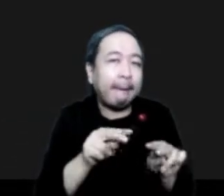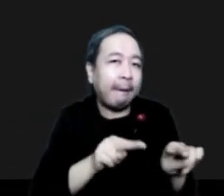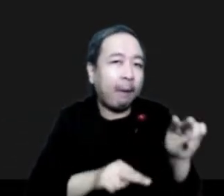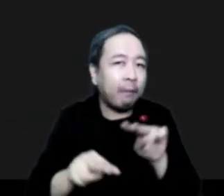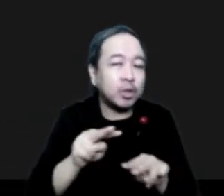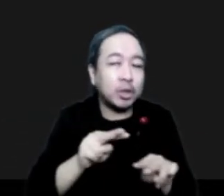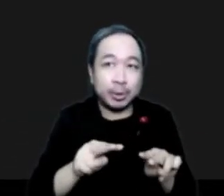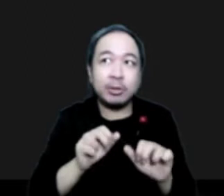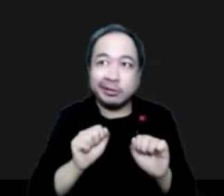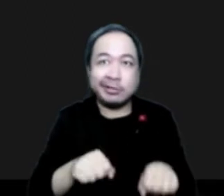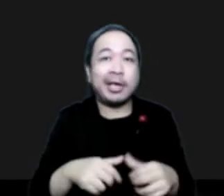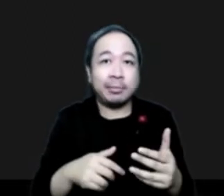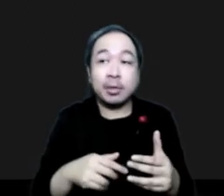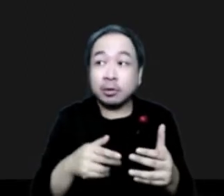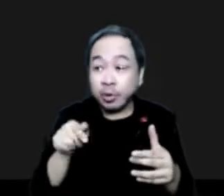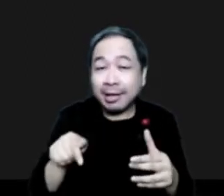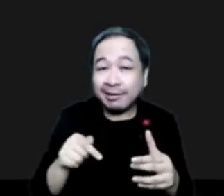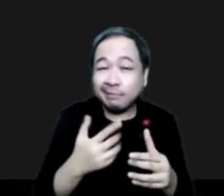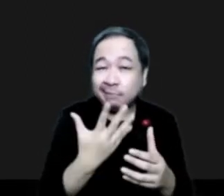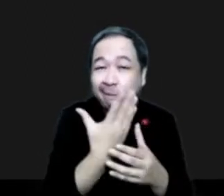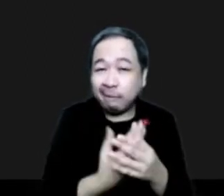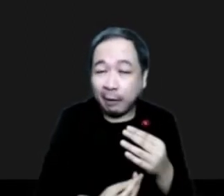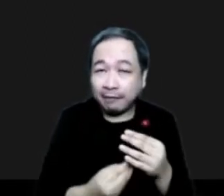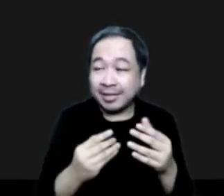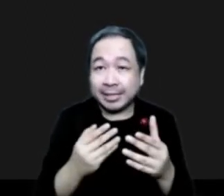that were identified and we are working on right now.